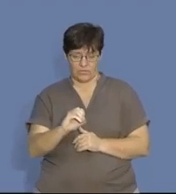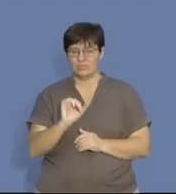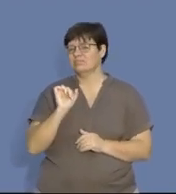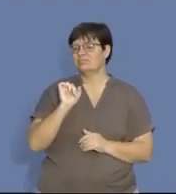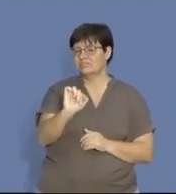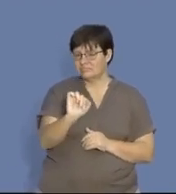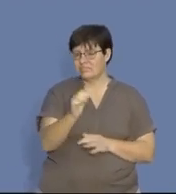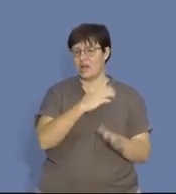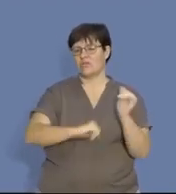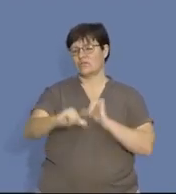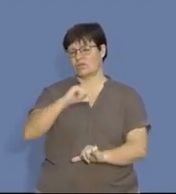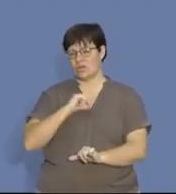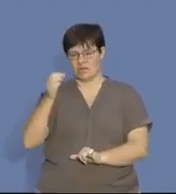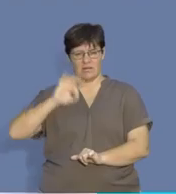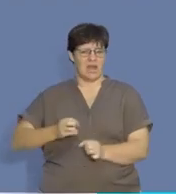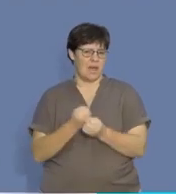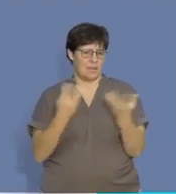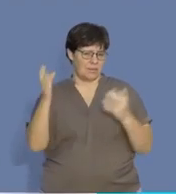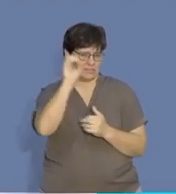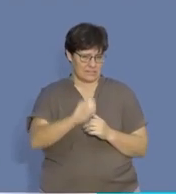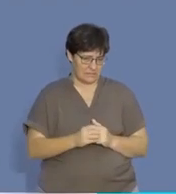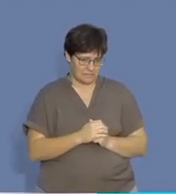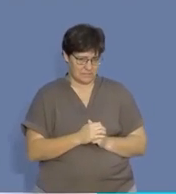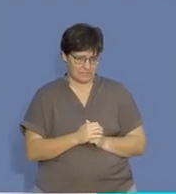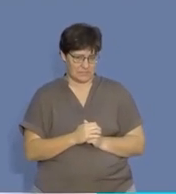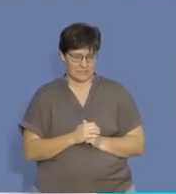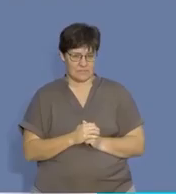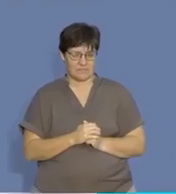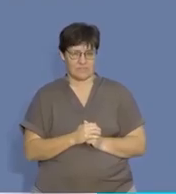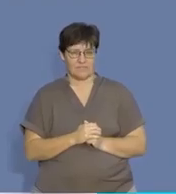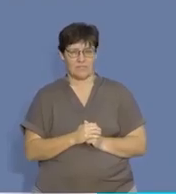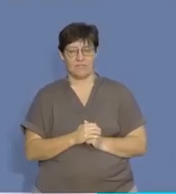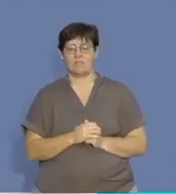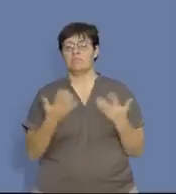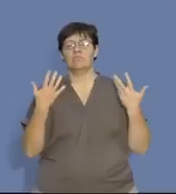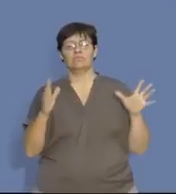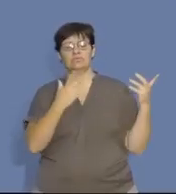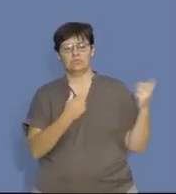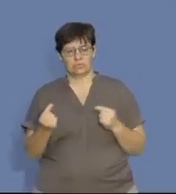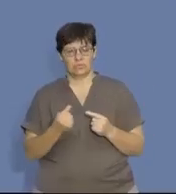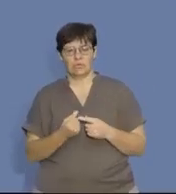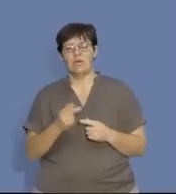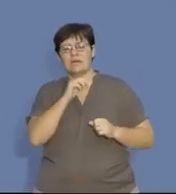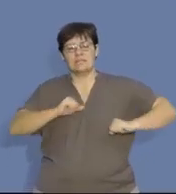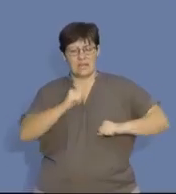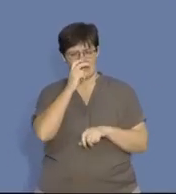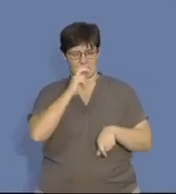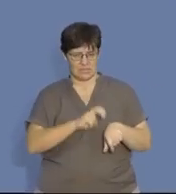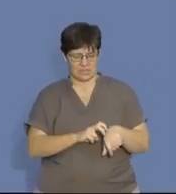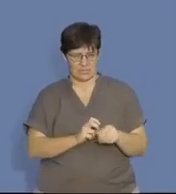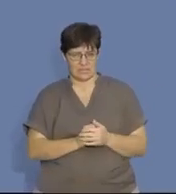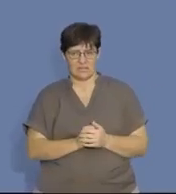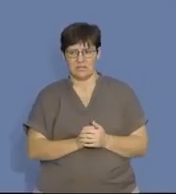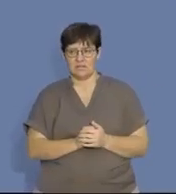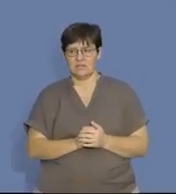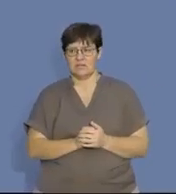Tino's percentage earnings or percentage return. So, what I've done is, because I needed a bit of space for my calculation,